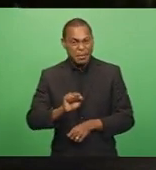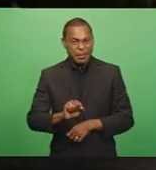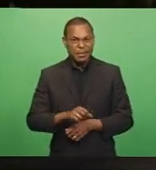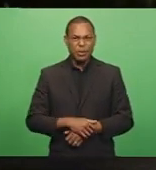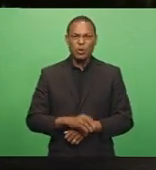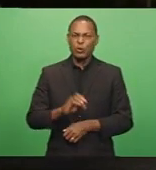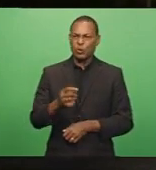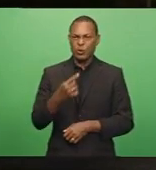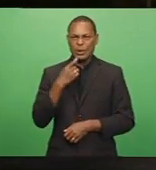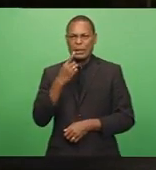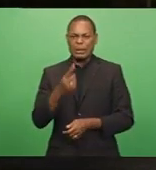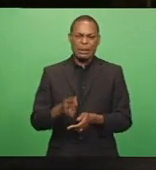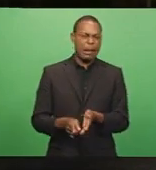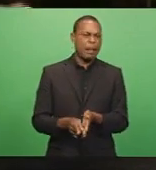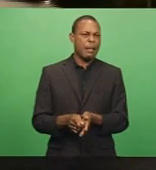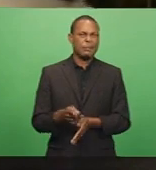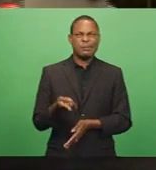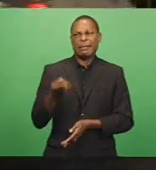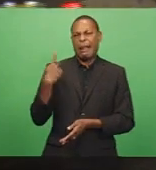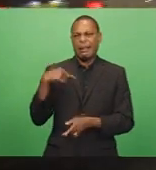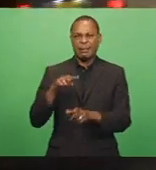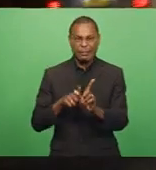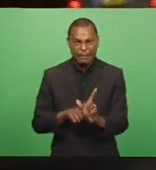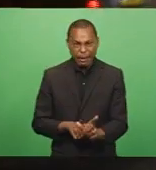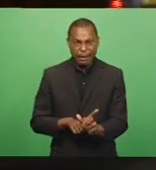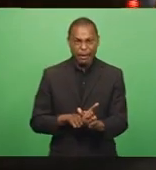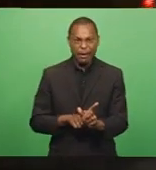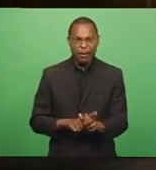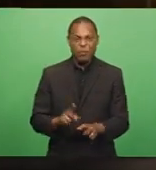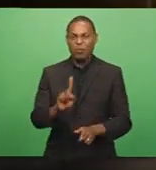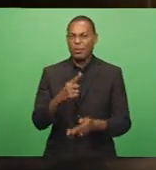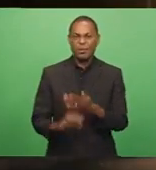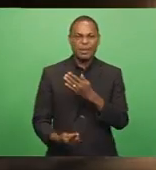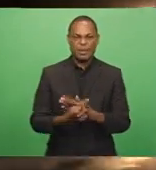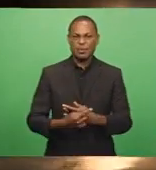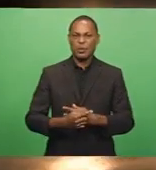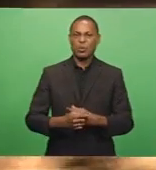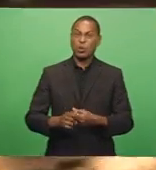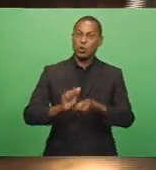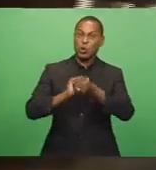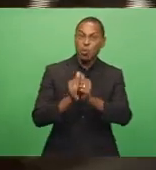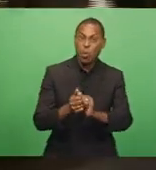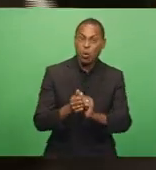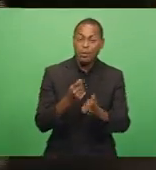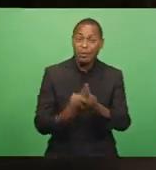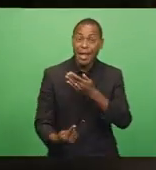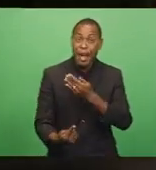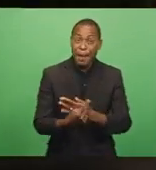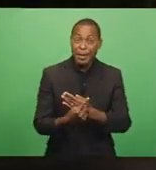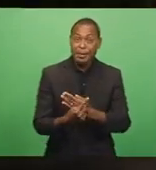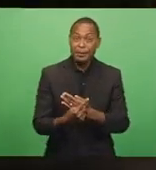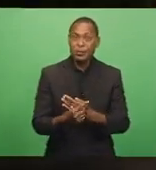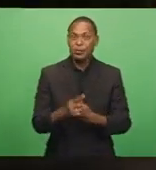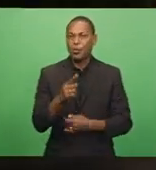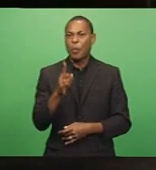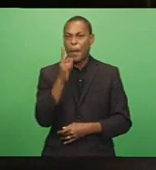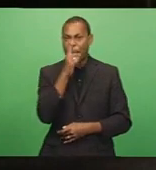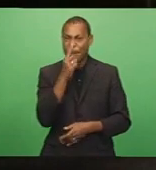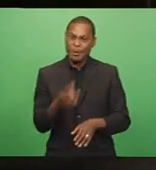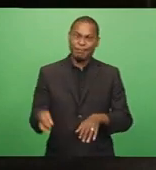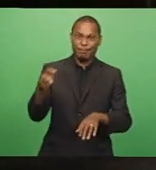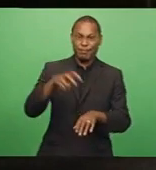highlighted late last year with regards to major sporting events where the members of the public or passengers in a